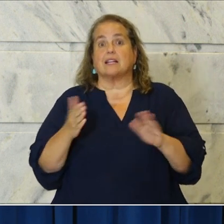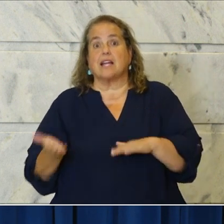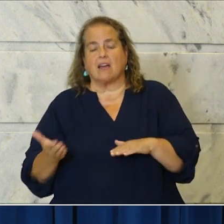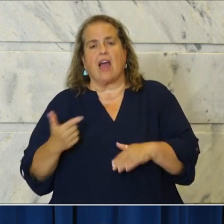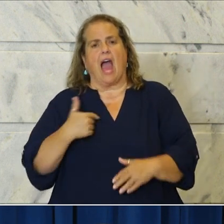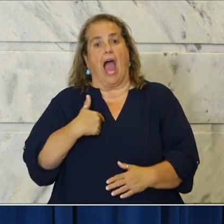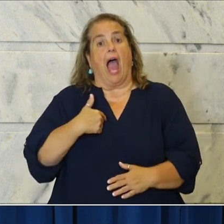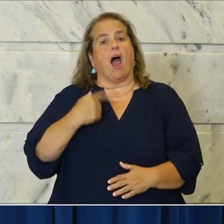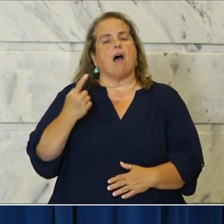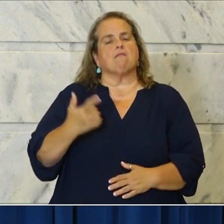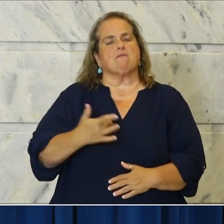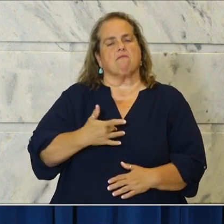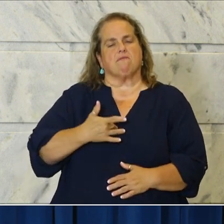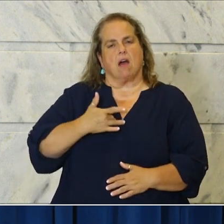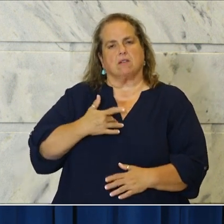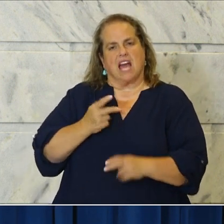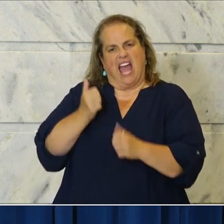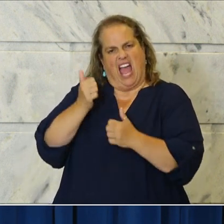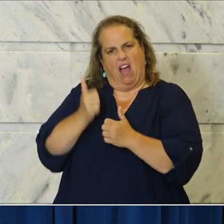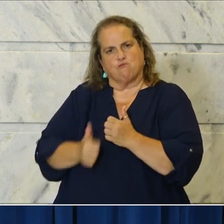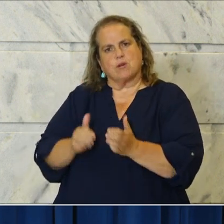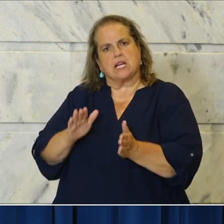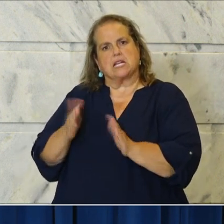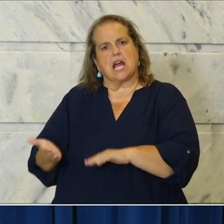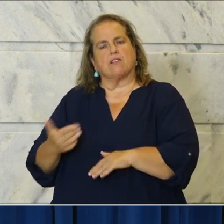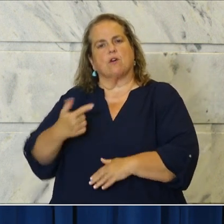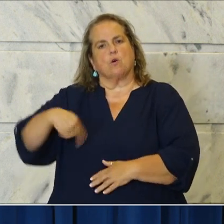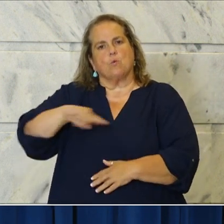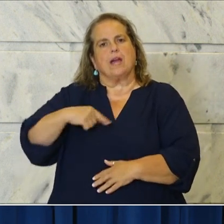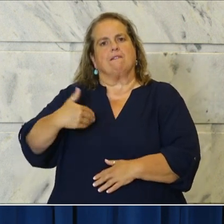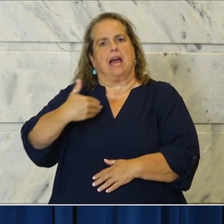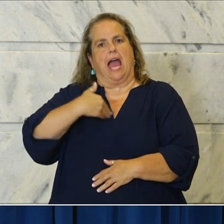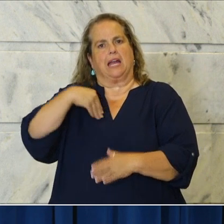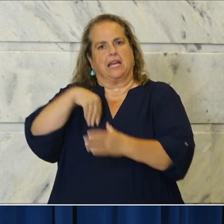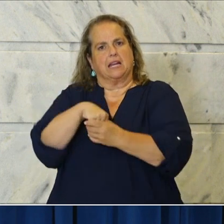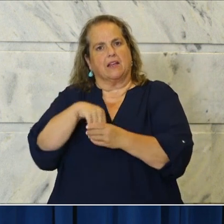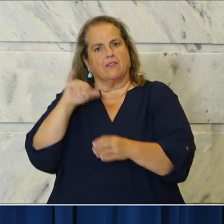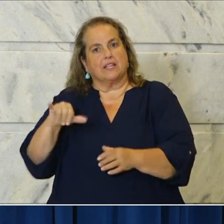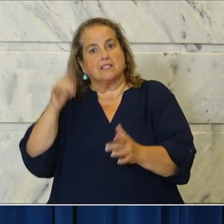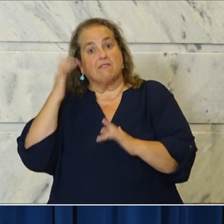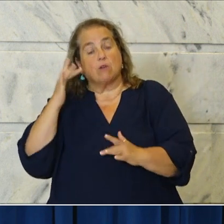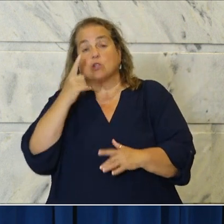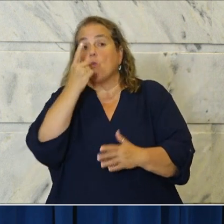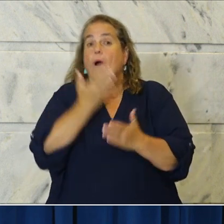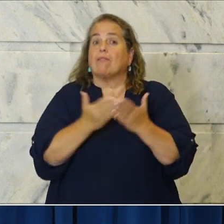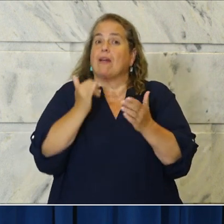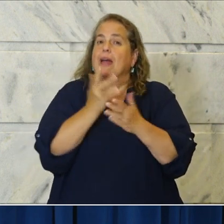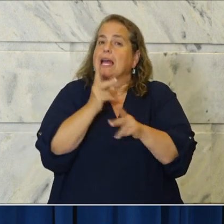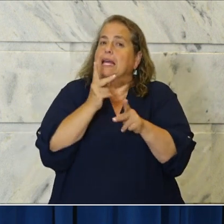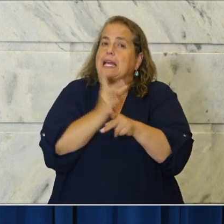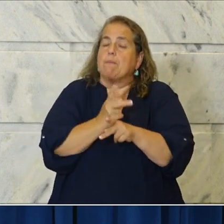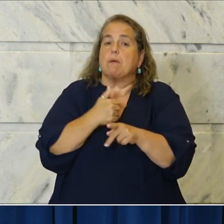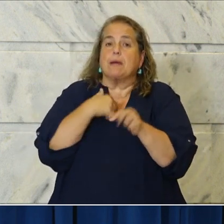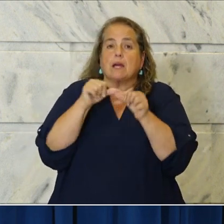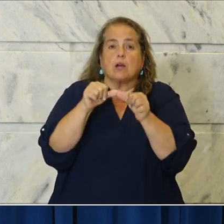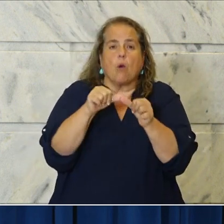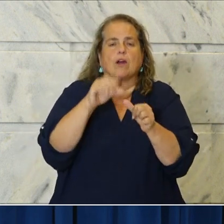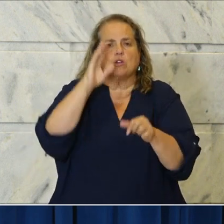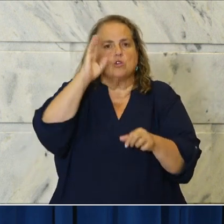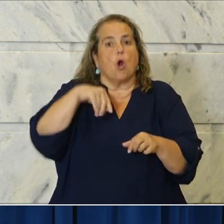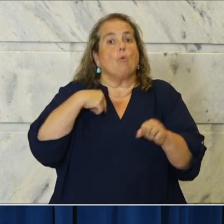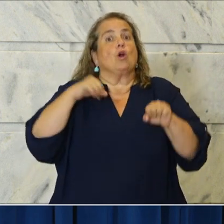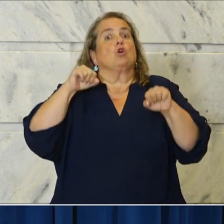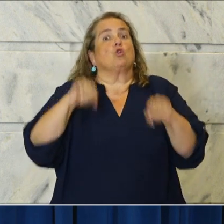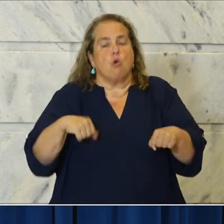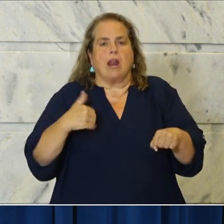that we have had in this virus. And one of the things that keeps me going is I know we would have so many more.